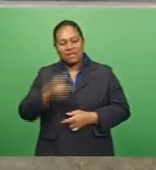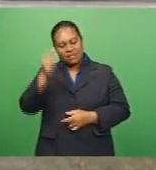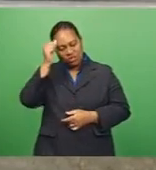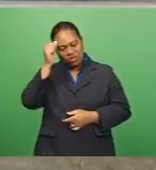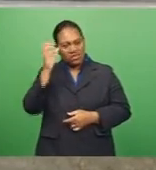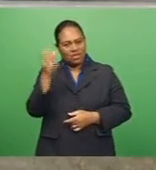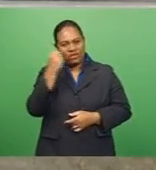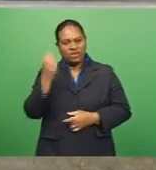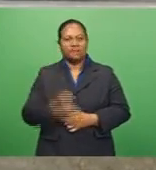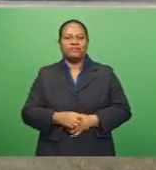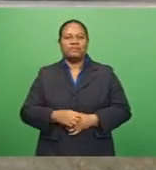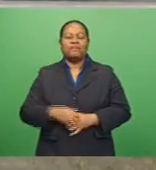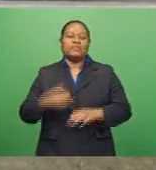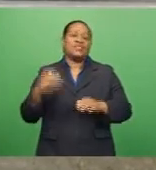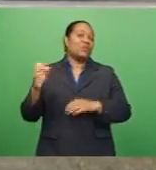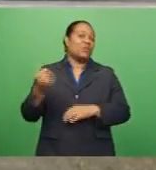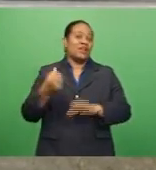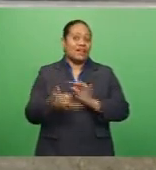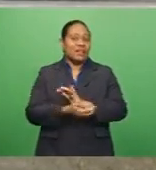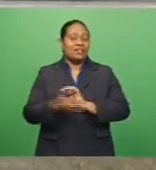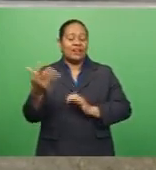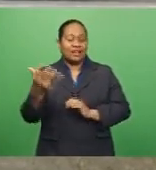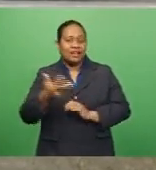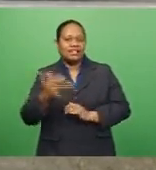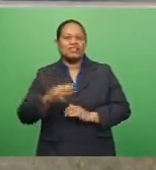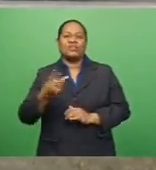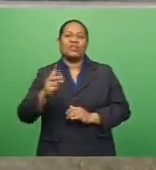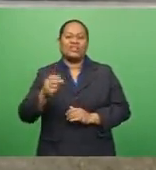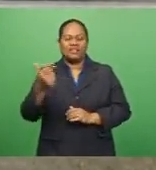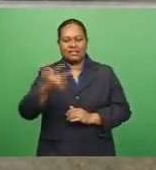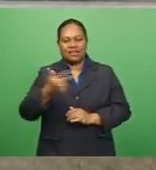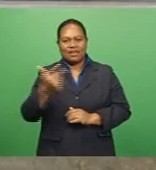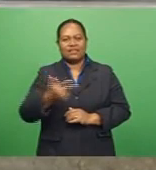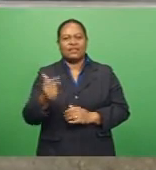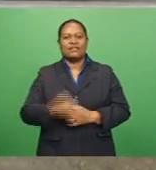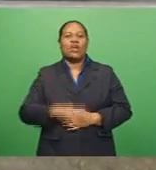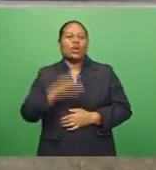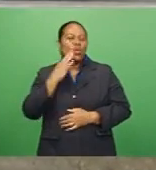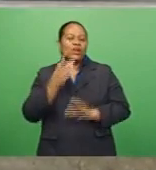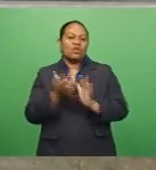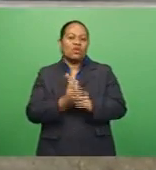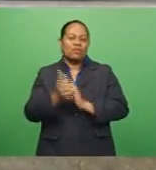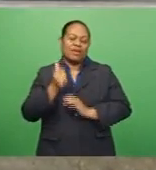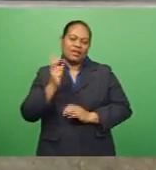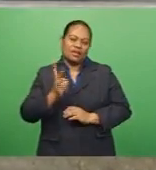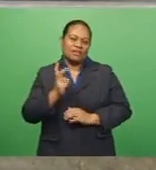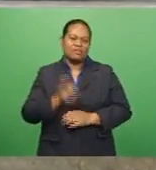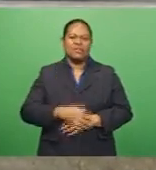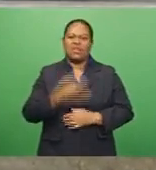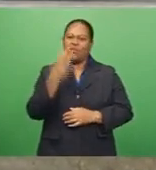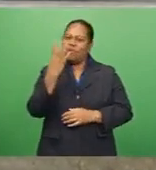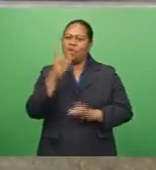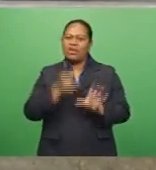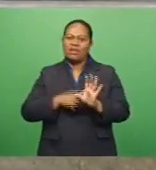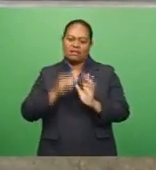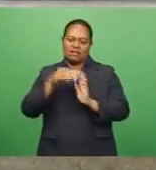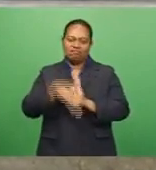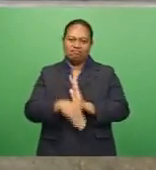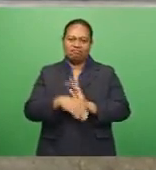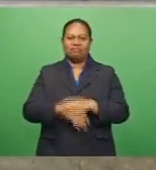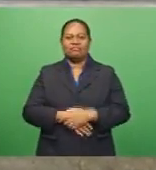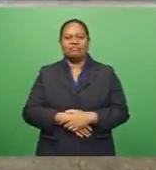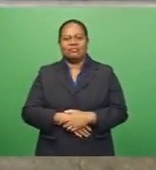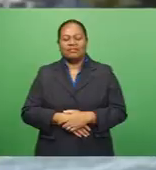School's rugby league under-19 title in 2017 and will be back to end their four-year drought. Caroline Itabi,